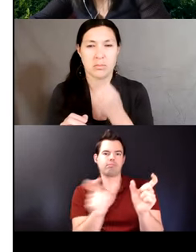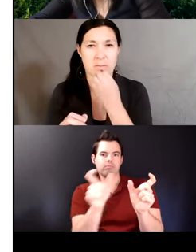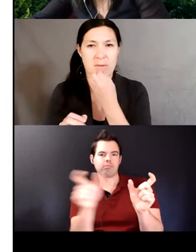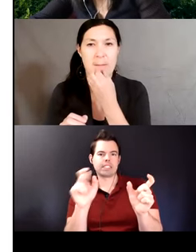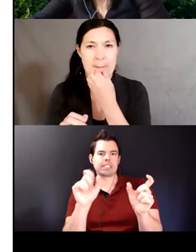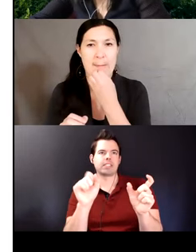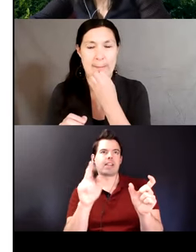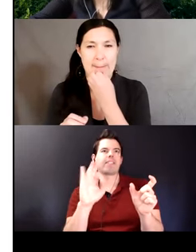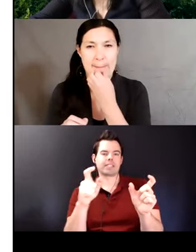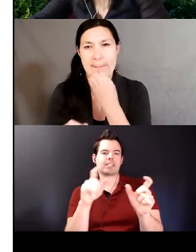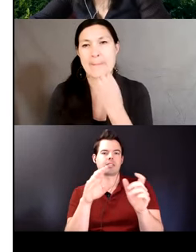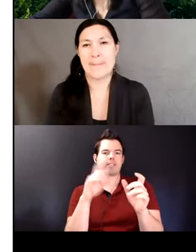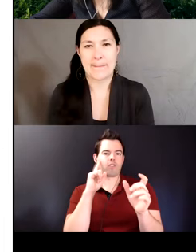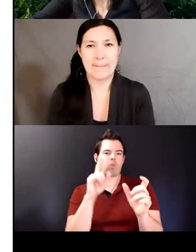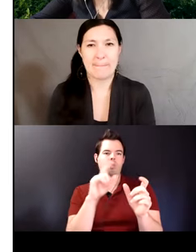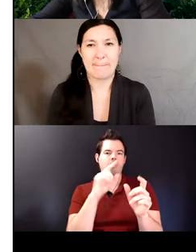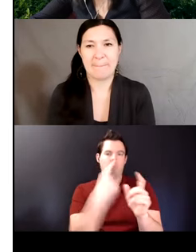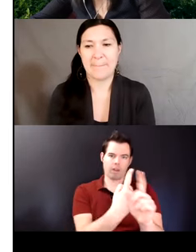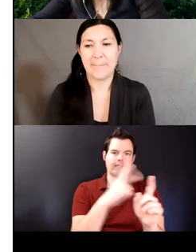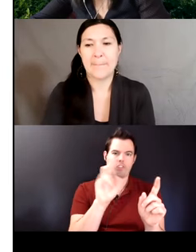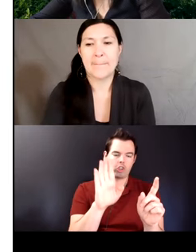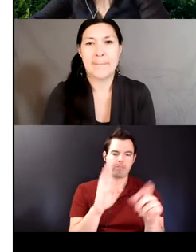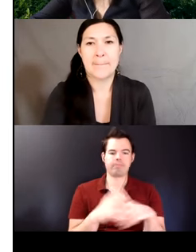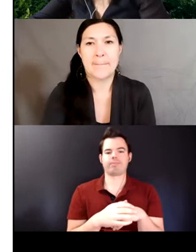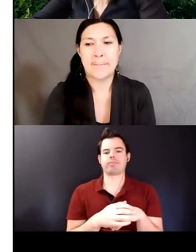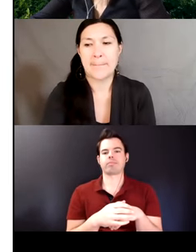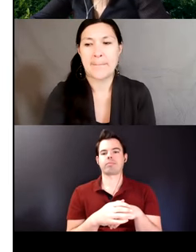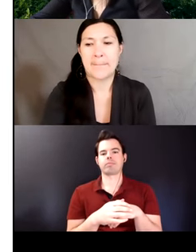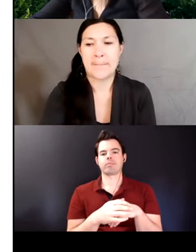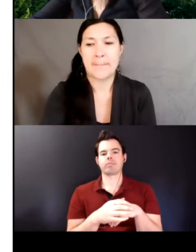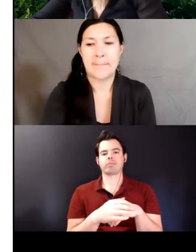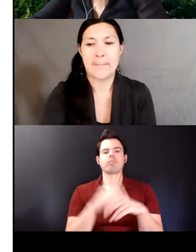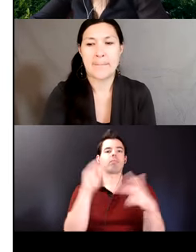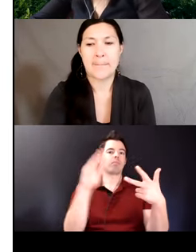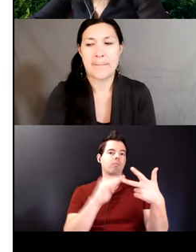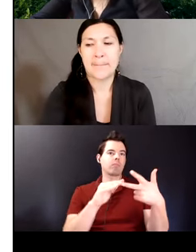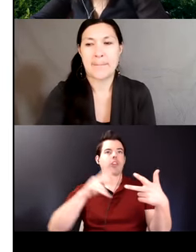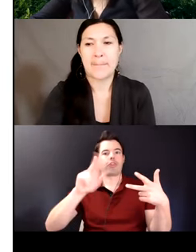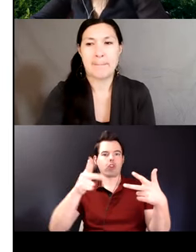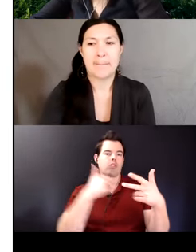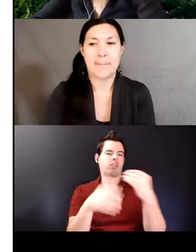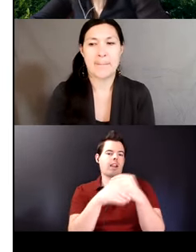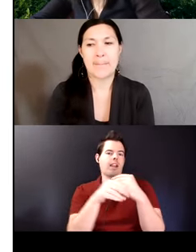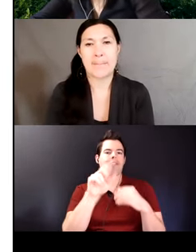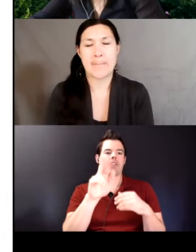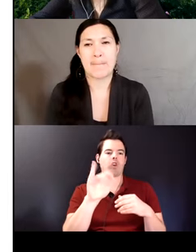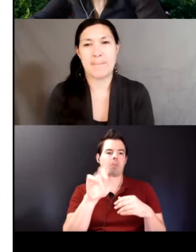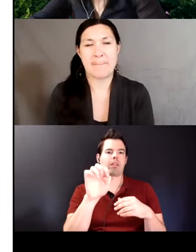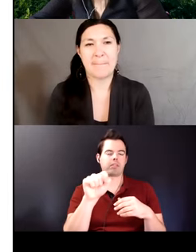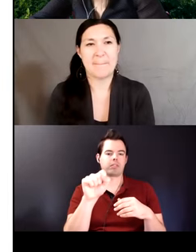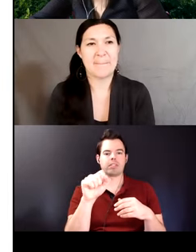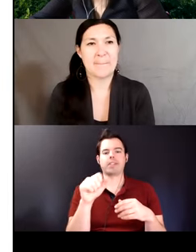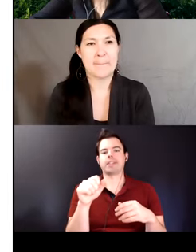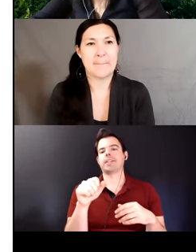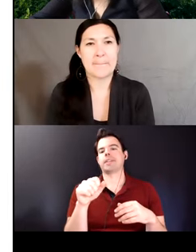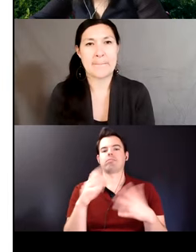different variables to the csv document these variables were language whether the verb corresponds to a bilingual